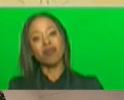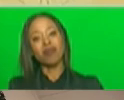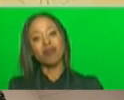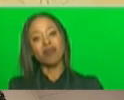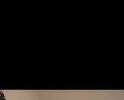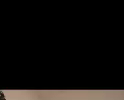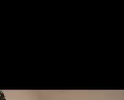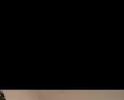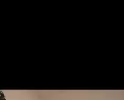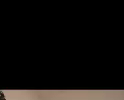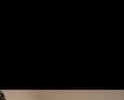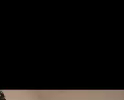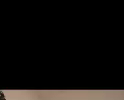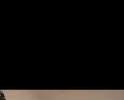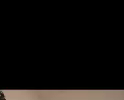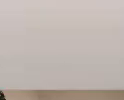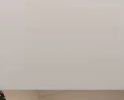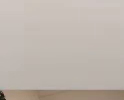president